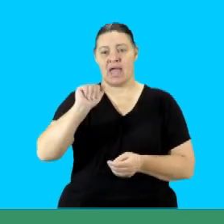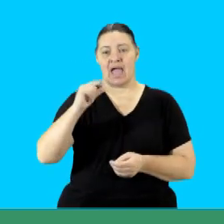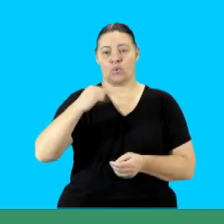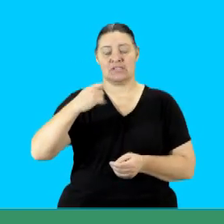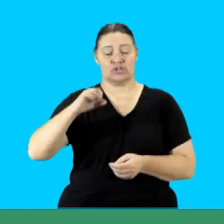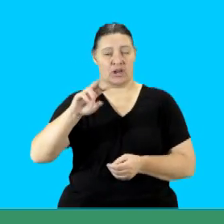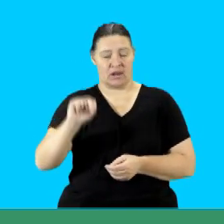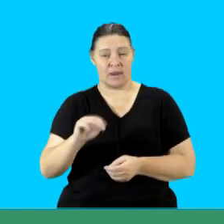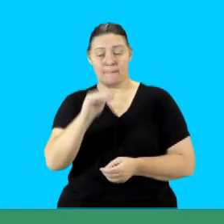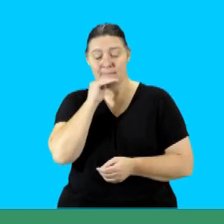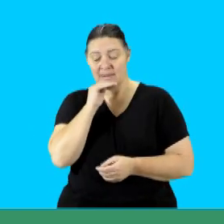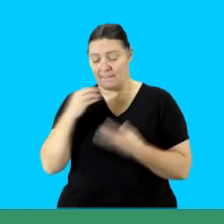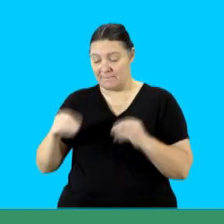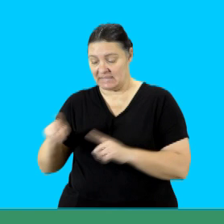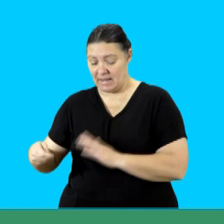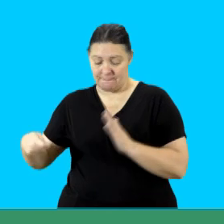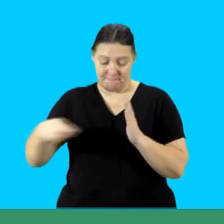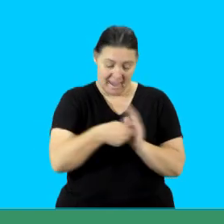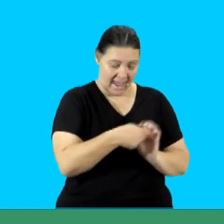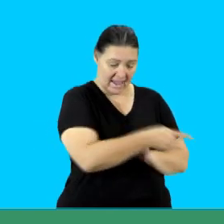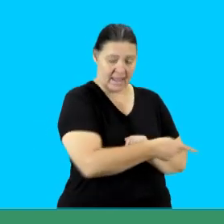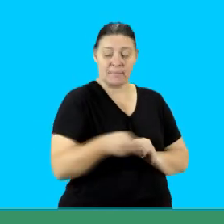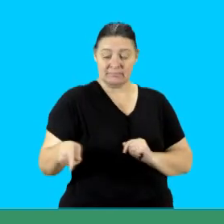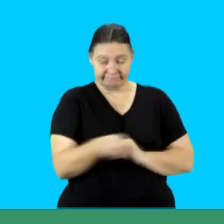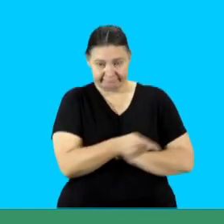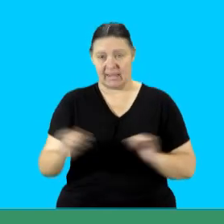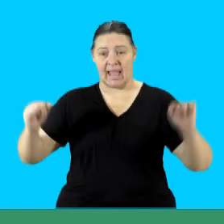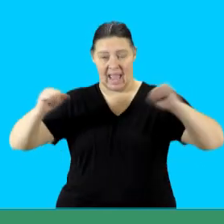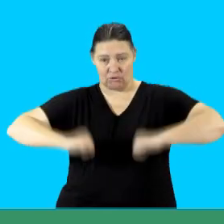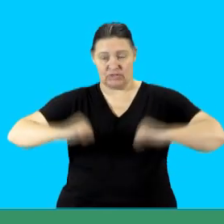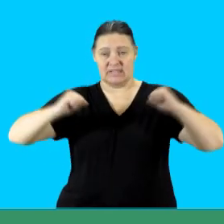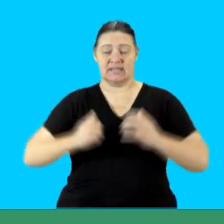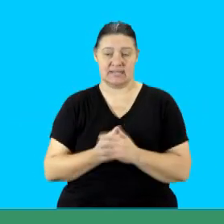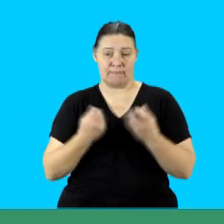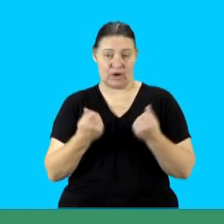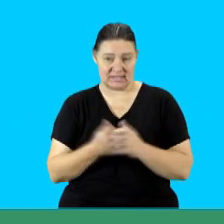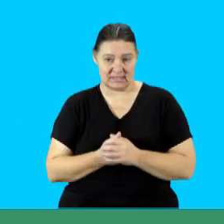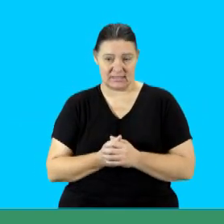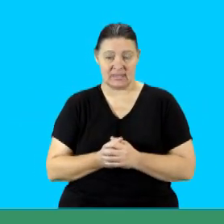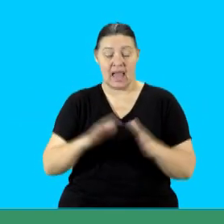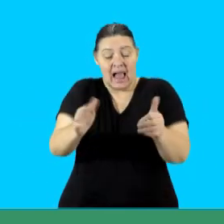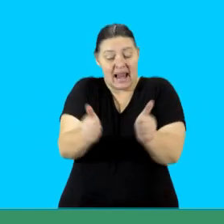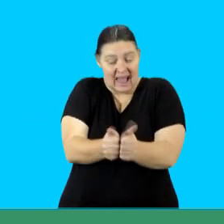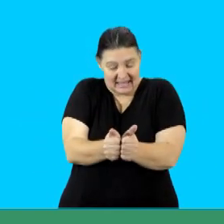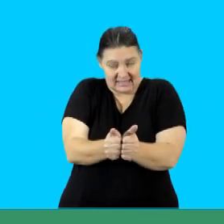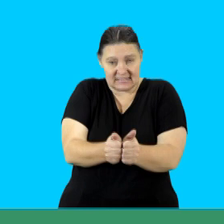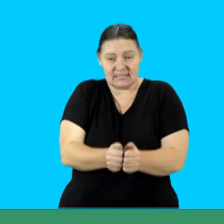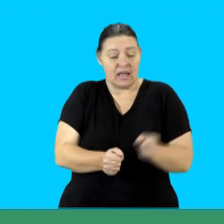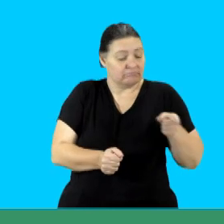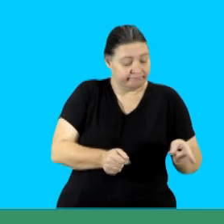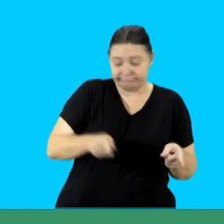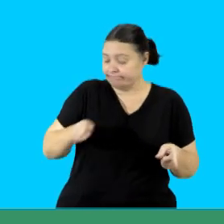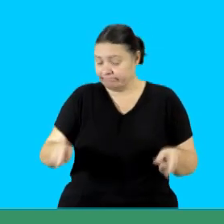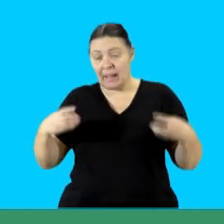Acquisition we said it happens when a business buys another business at an agreed price. Alliance we said it's an